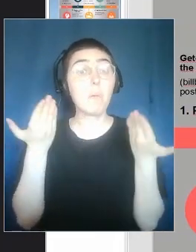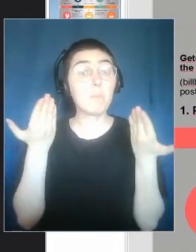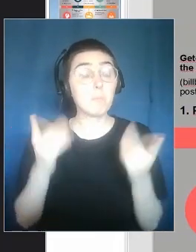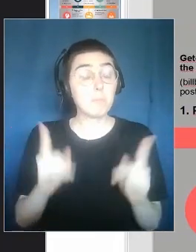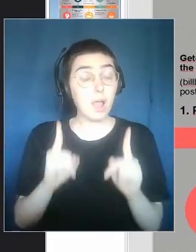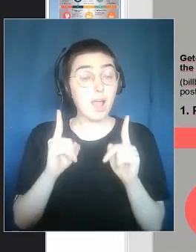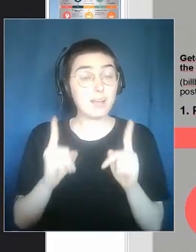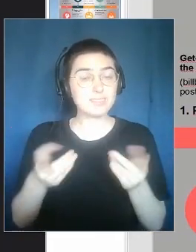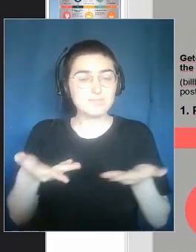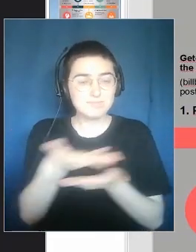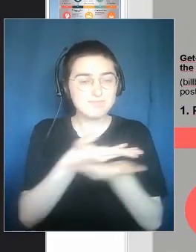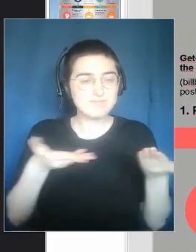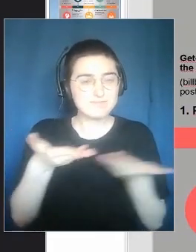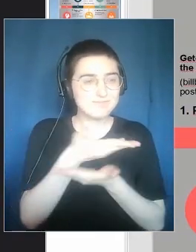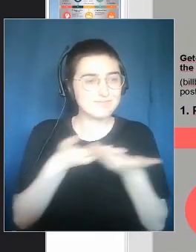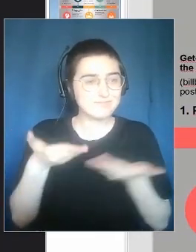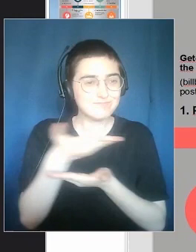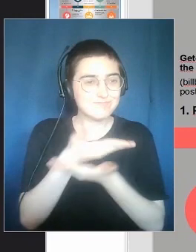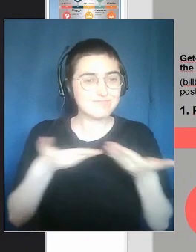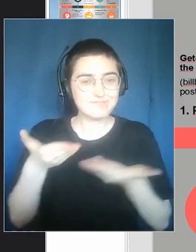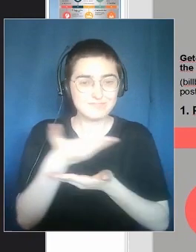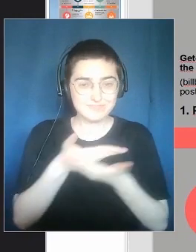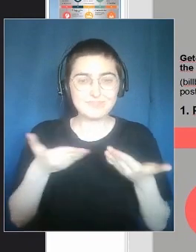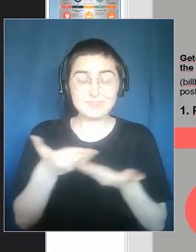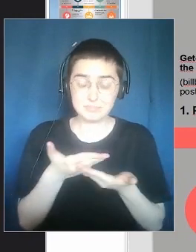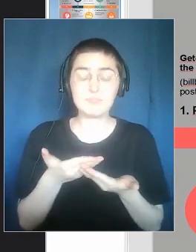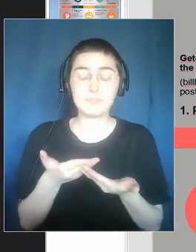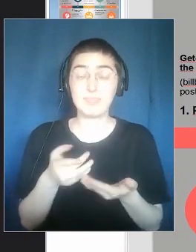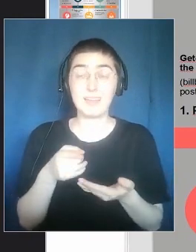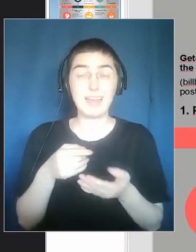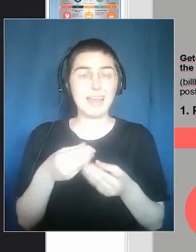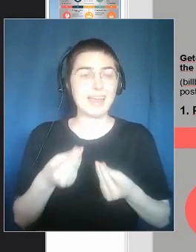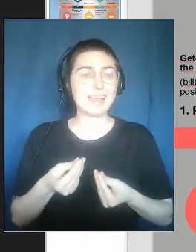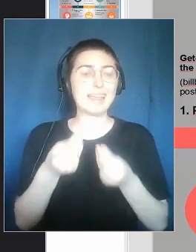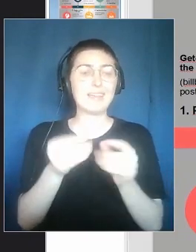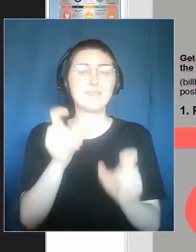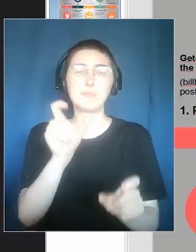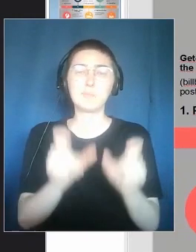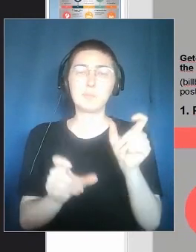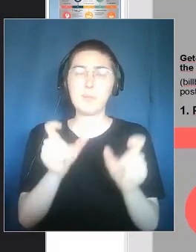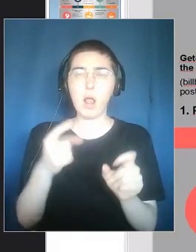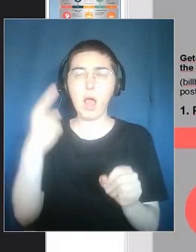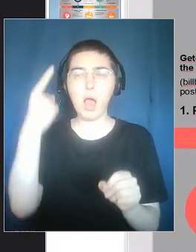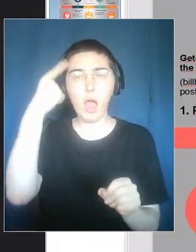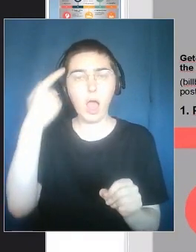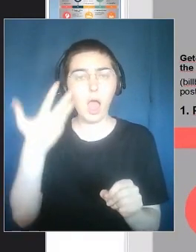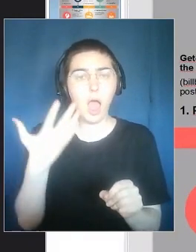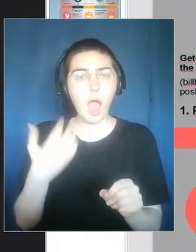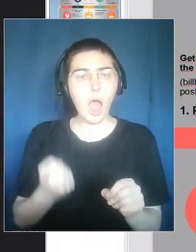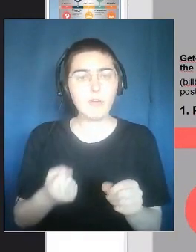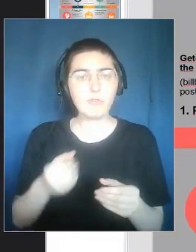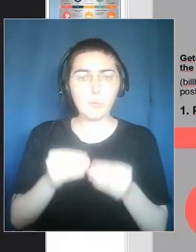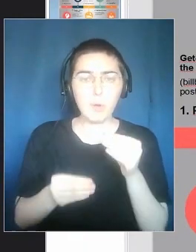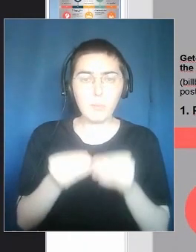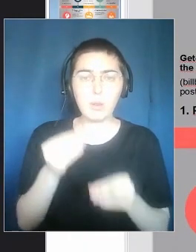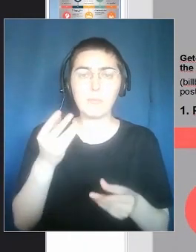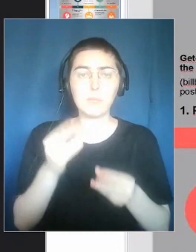was a possibility to address some issues. The main problem in this case was the,